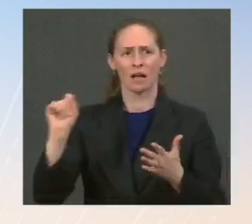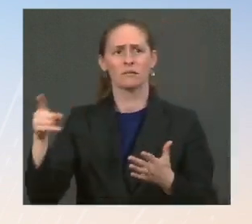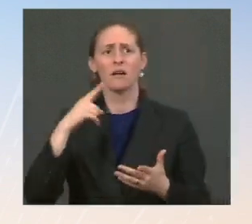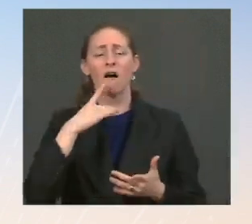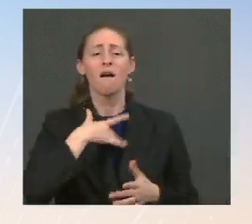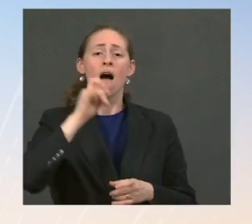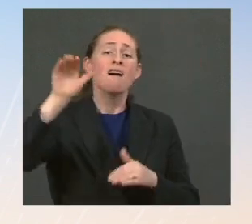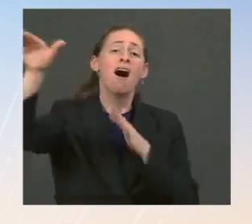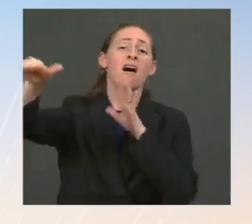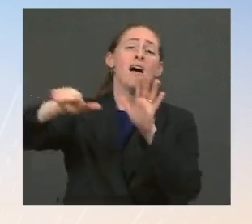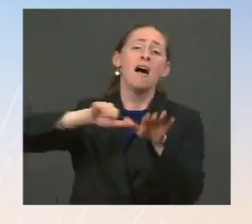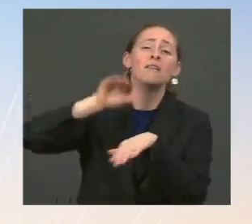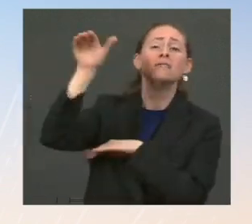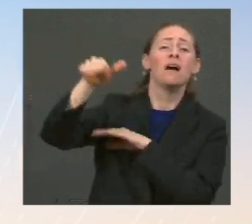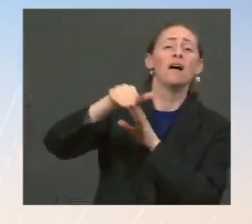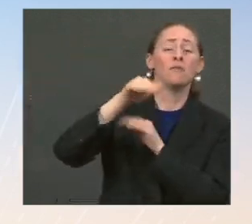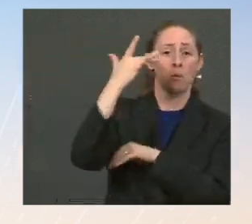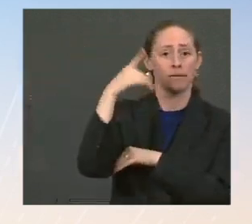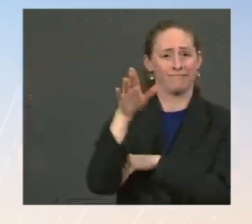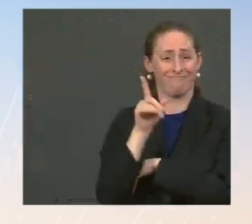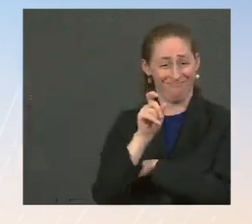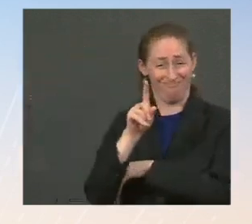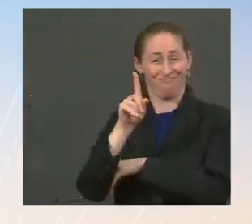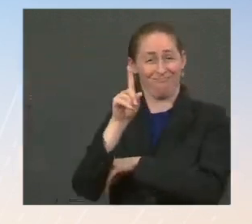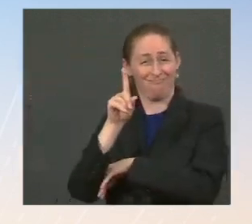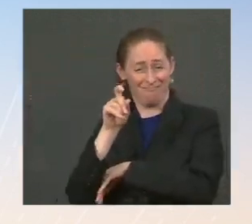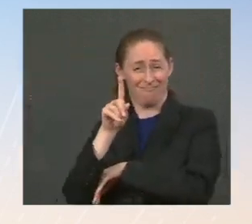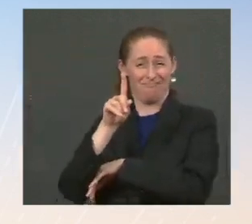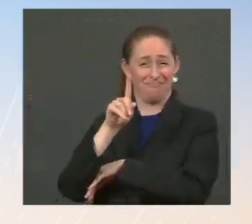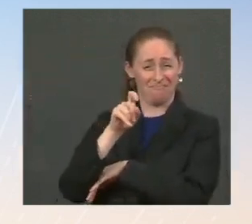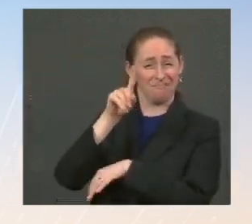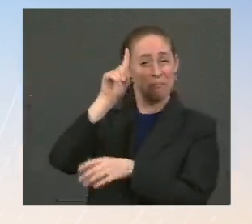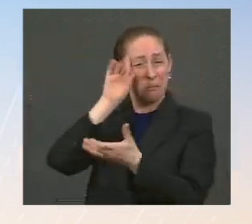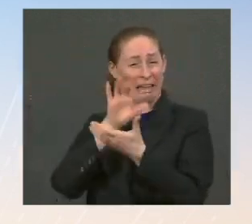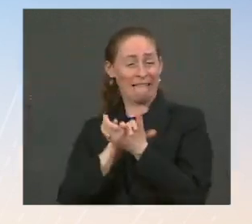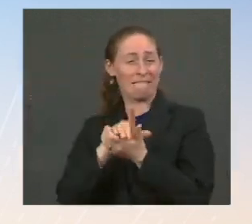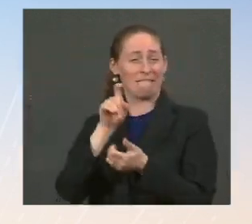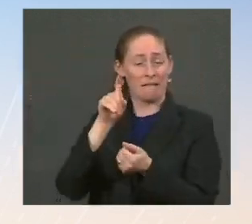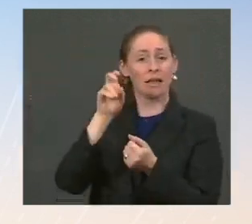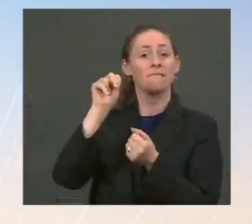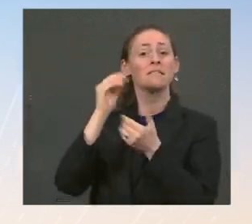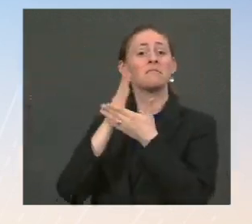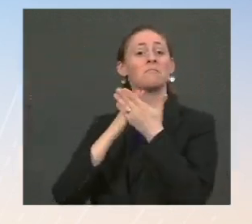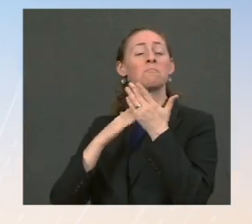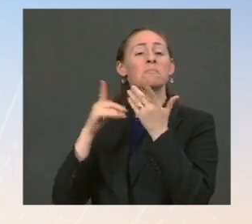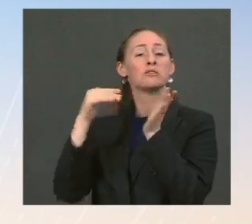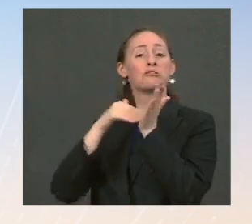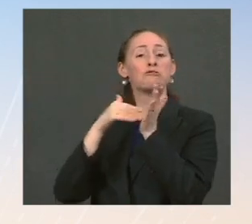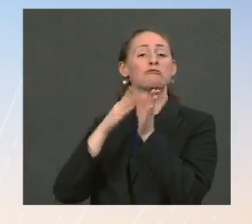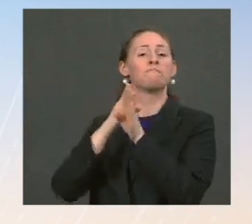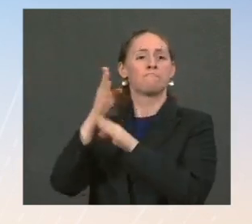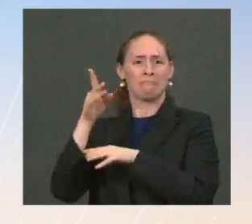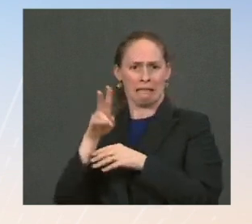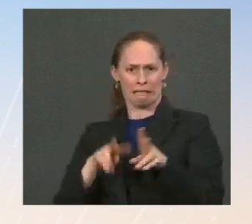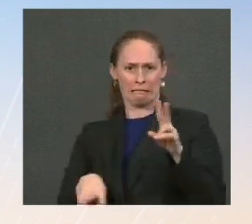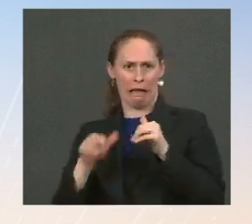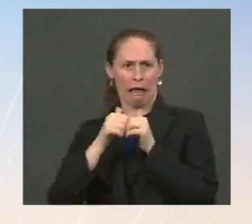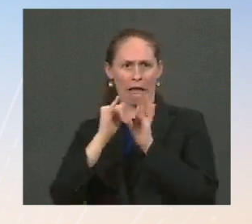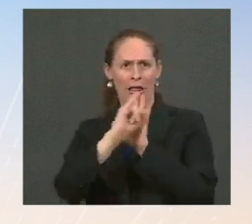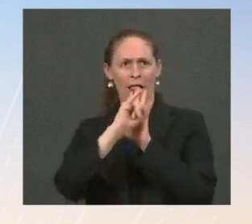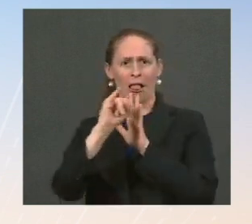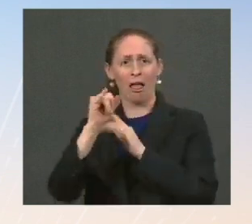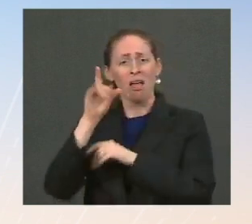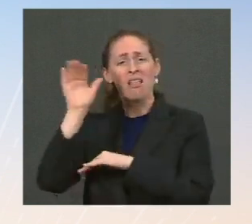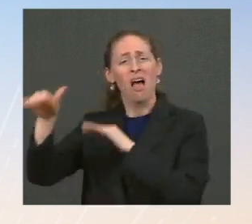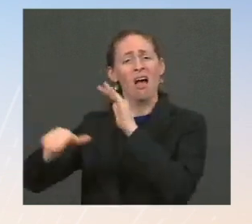know how to find care from doctors who understand the syndrome, for example, and they just don't know how to take care of themselves and their families having to fight all of this